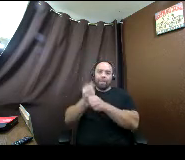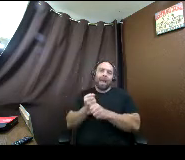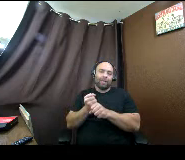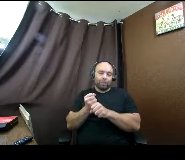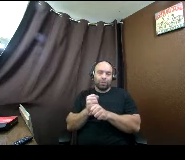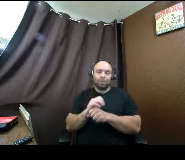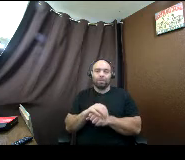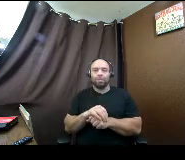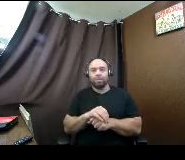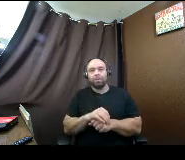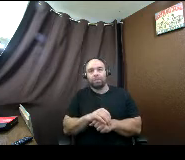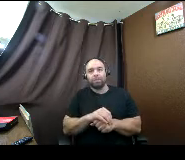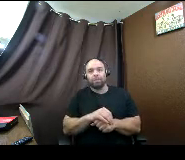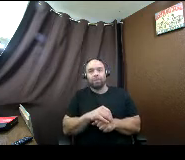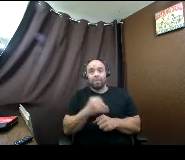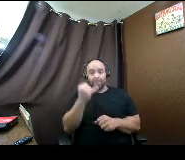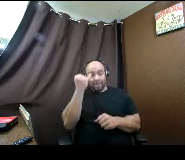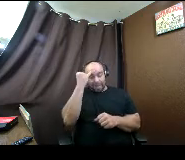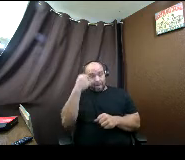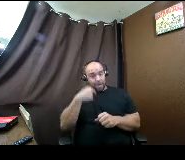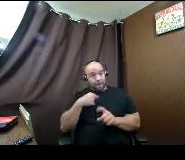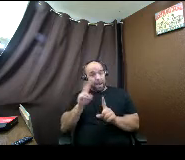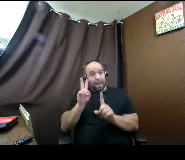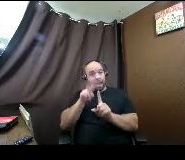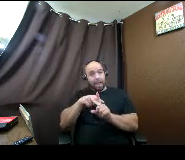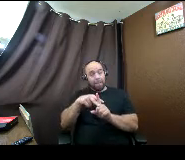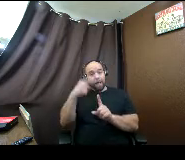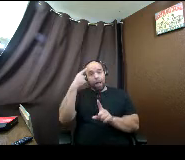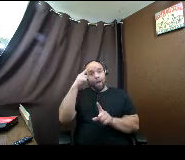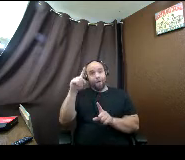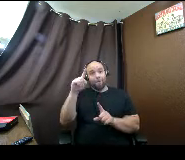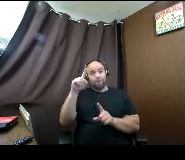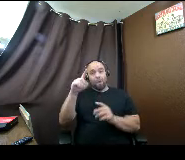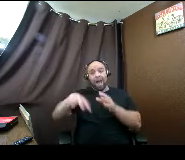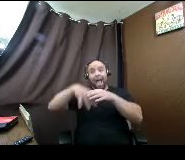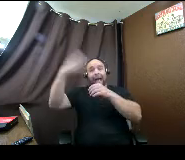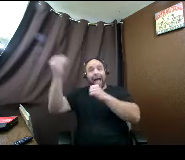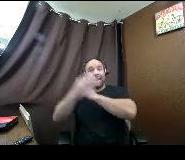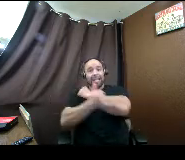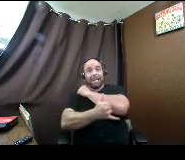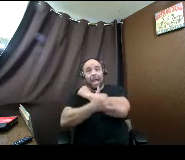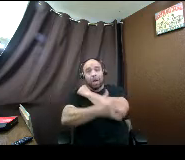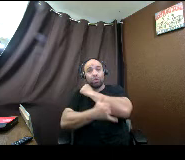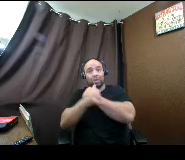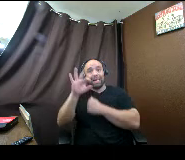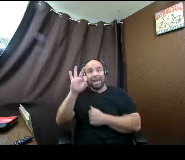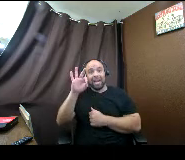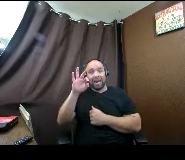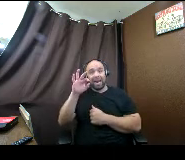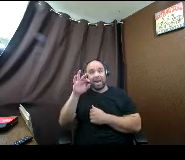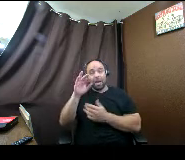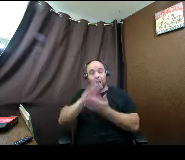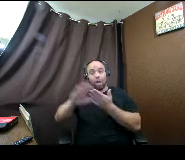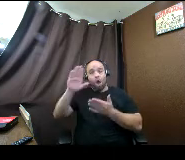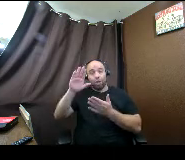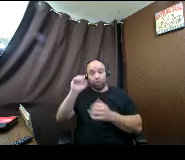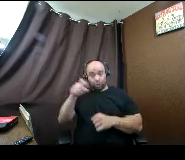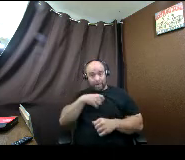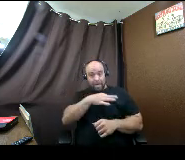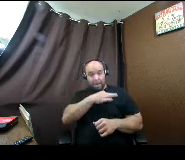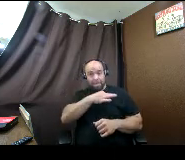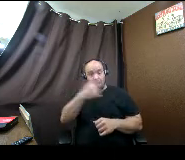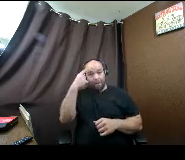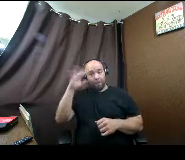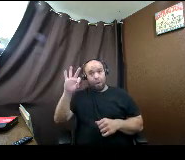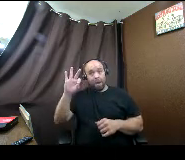if I'm applying for overseas universities. should I apply for the FAFSA? I would say yes. because if